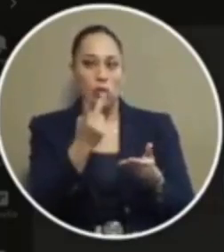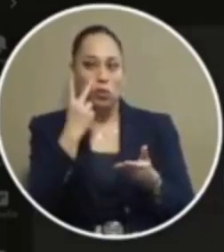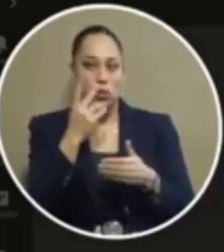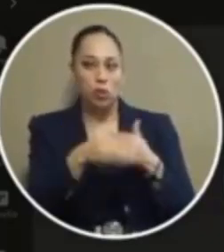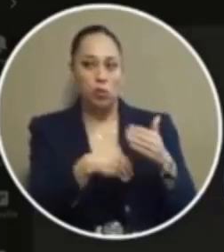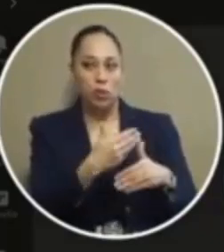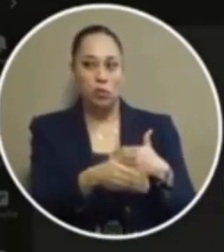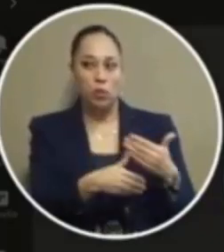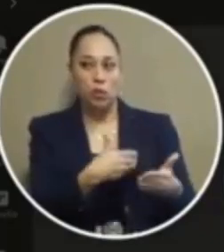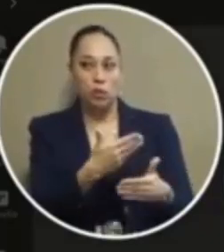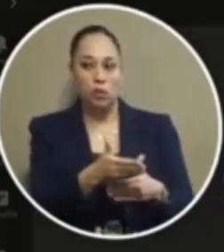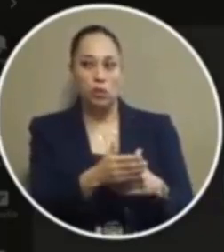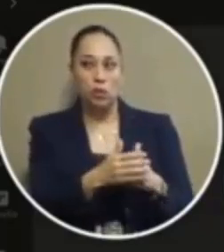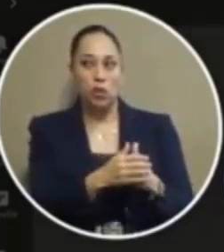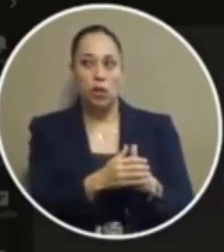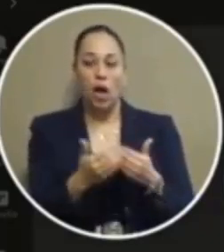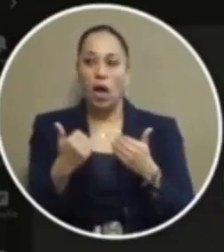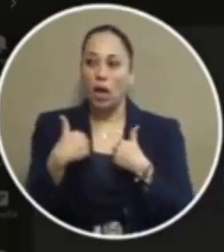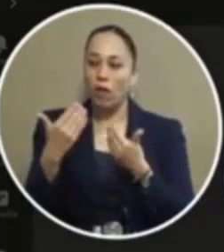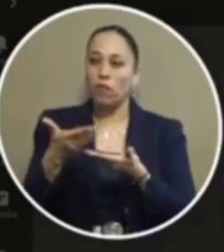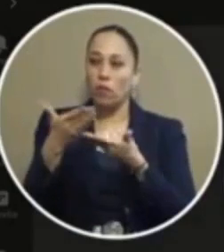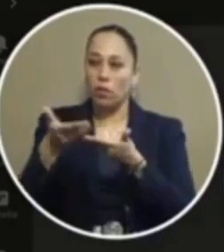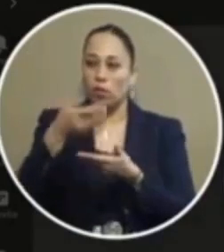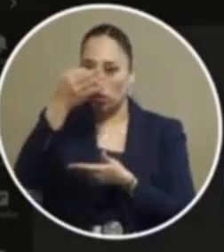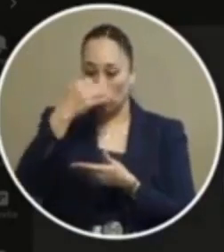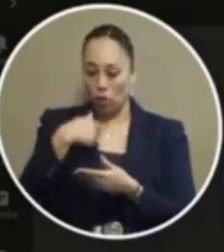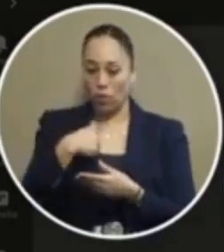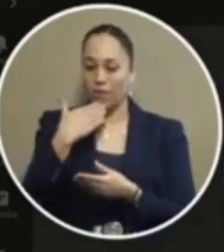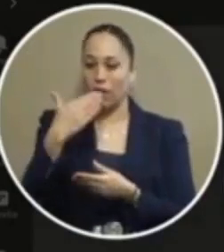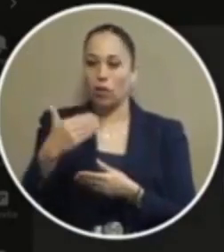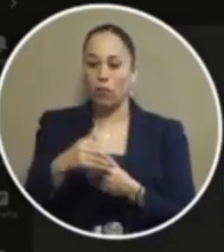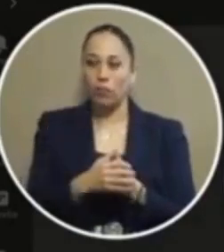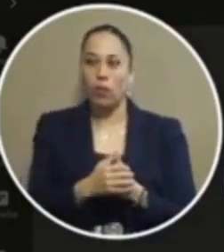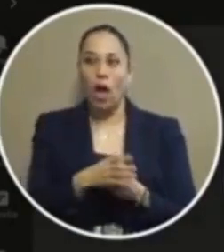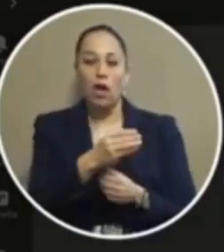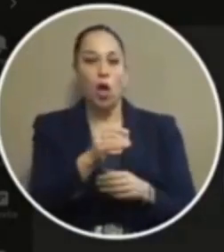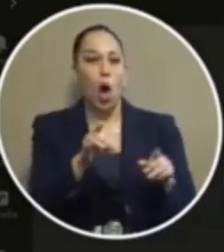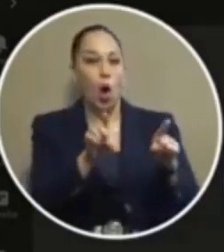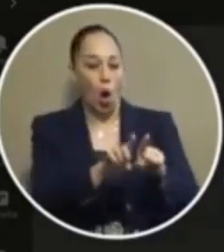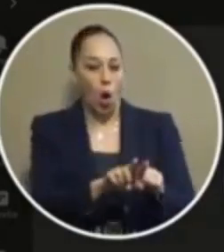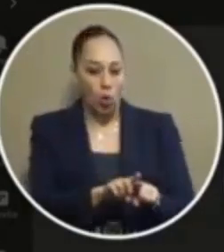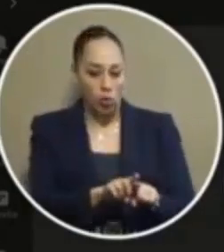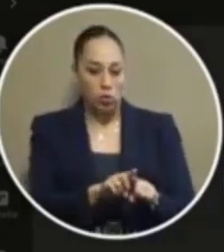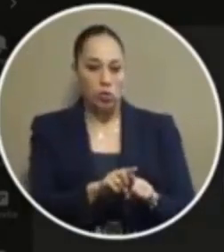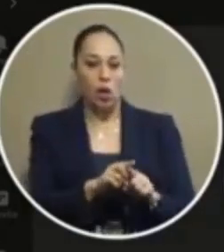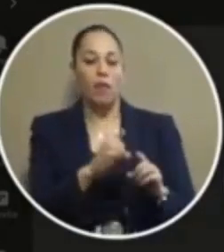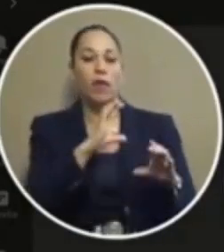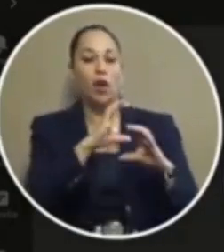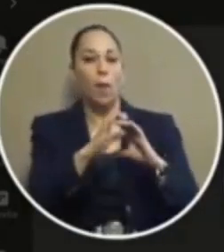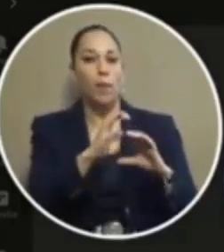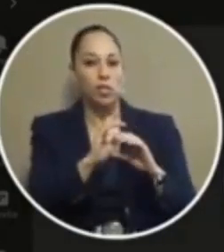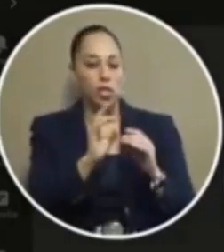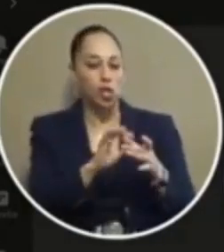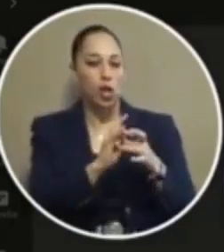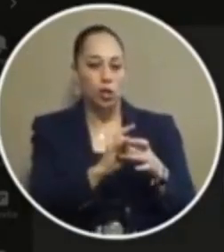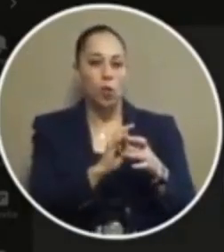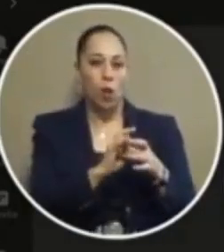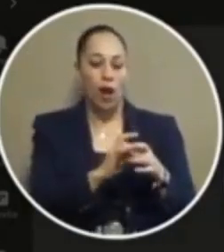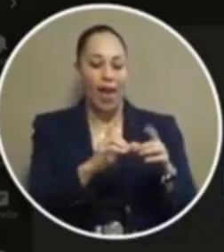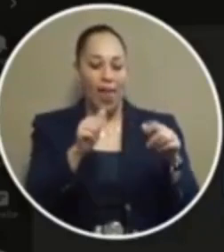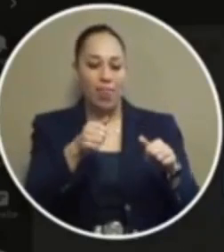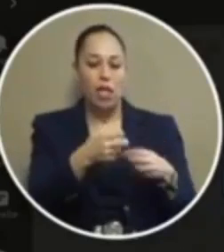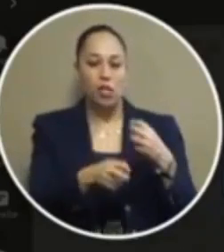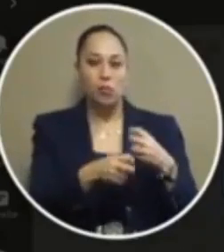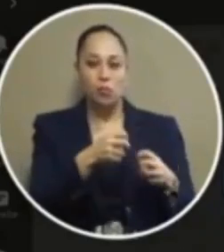okay i have the motion in front of me thank you um also there's been a lot of conversation about this